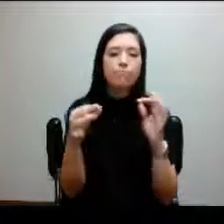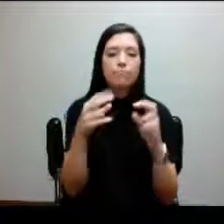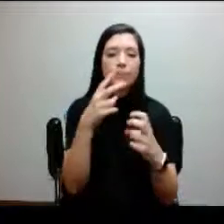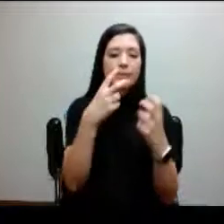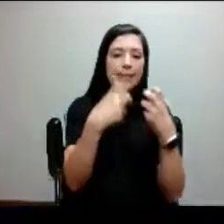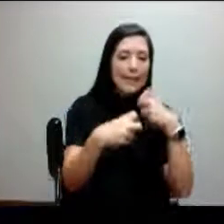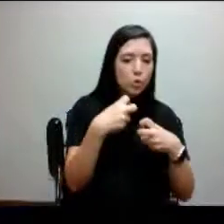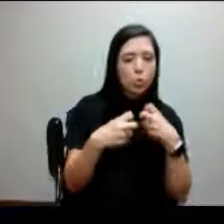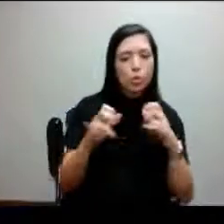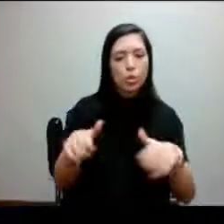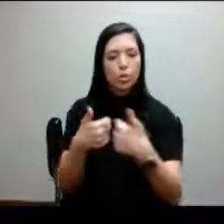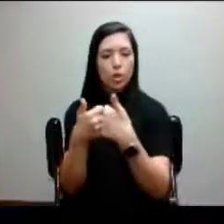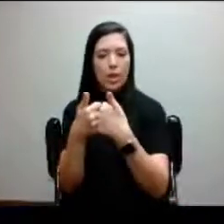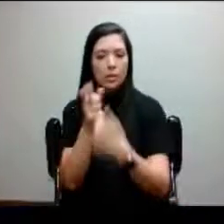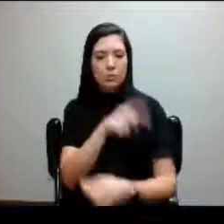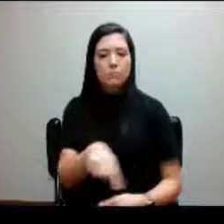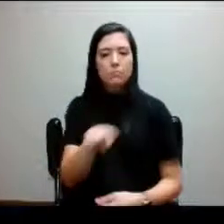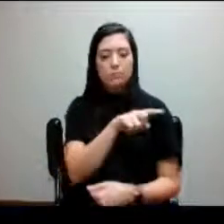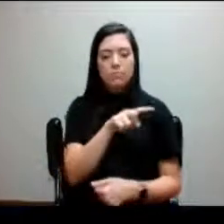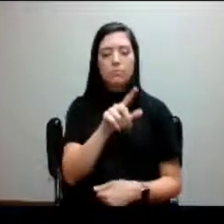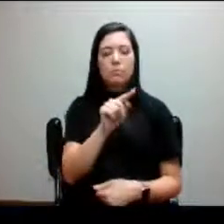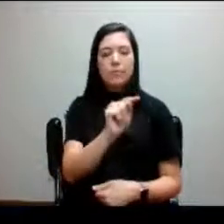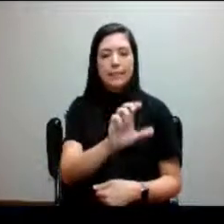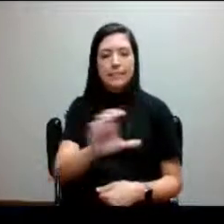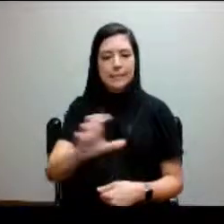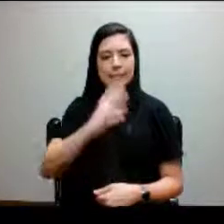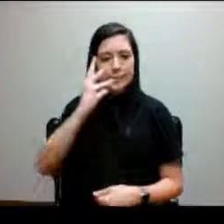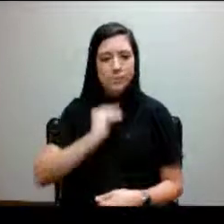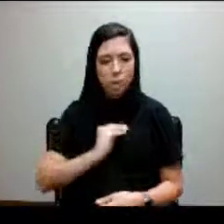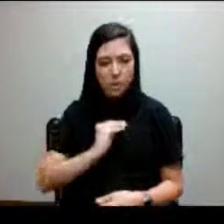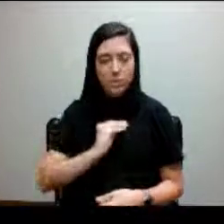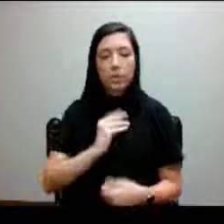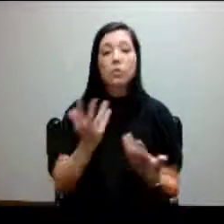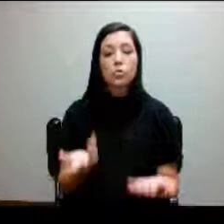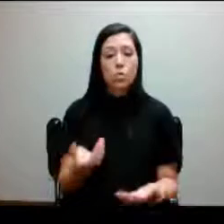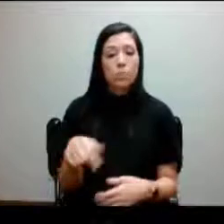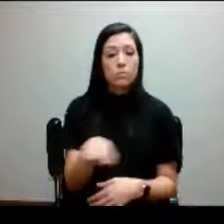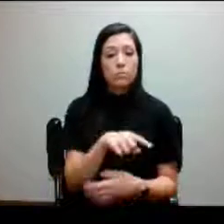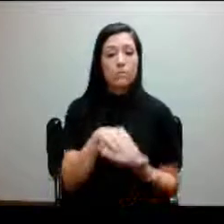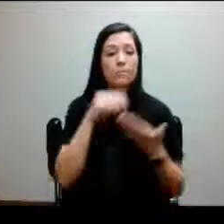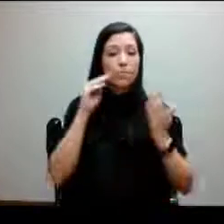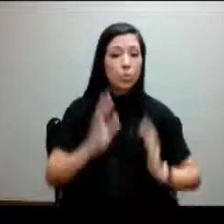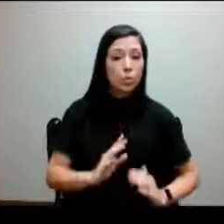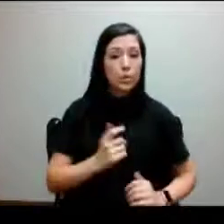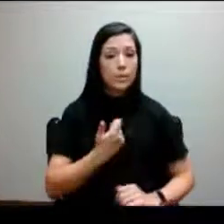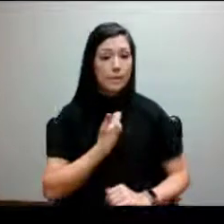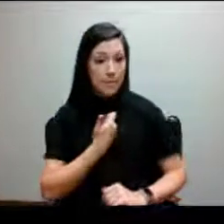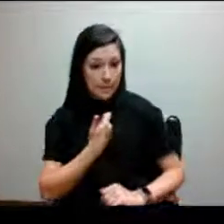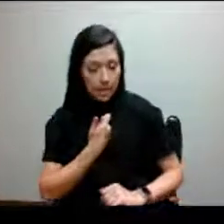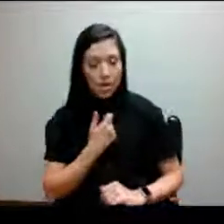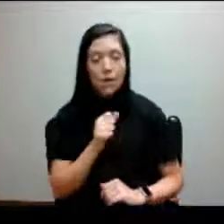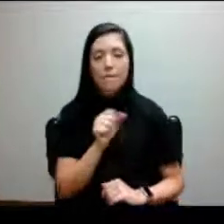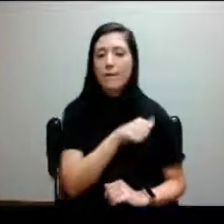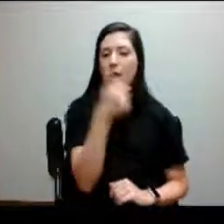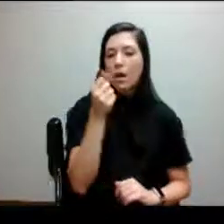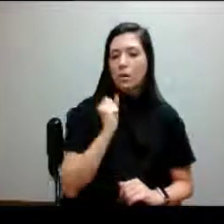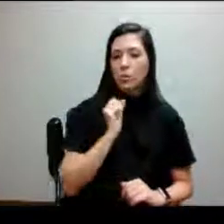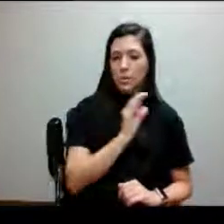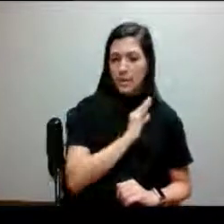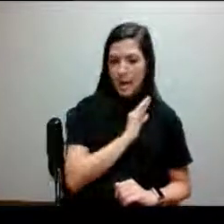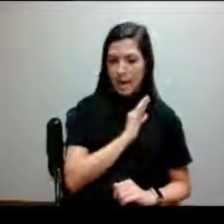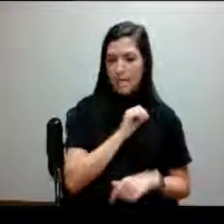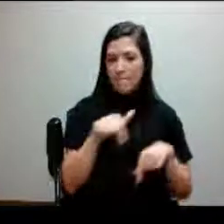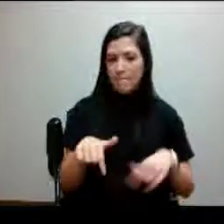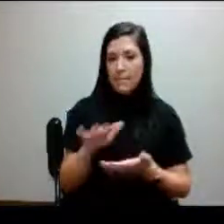of students of color on campus at TCC. And so these students, along with myself and some other staff members on campus,